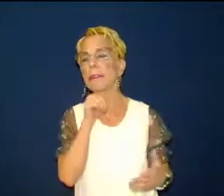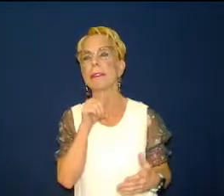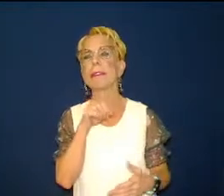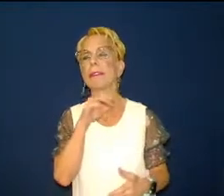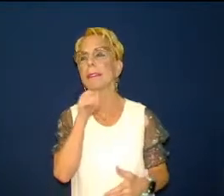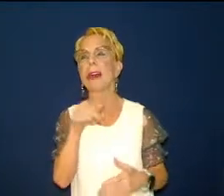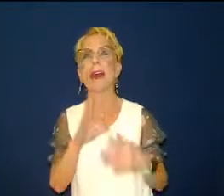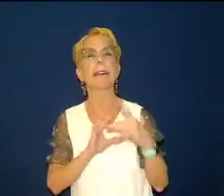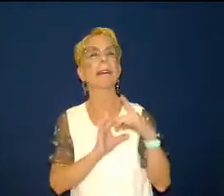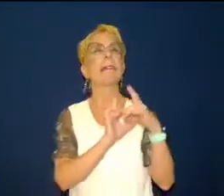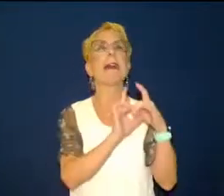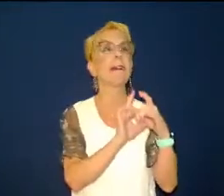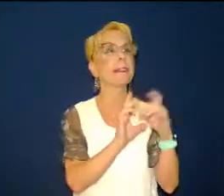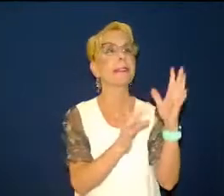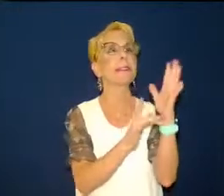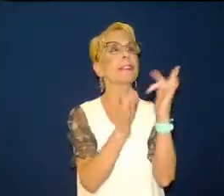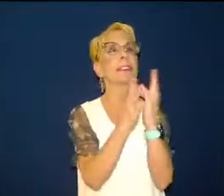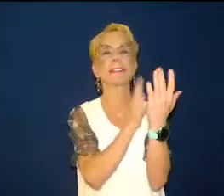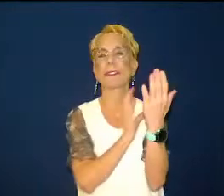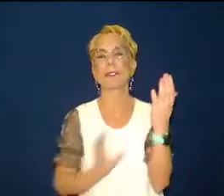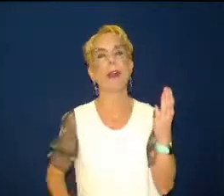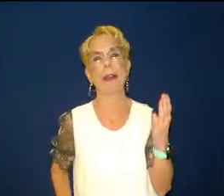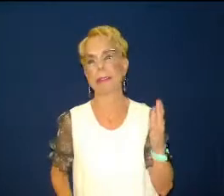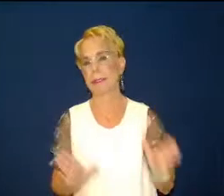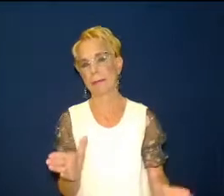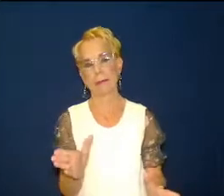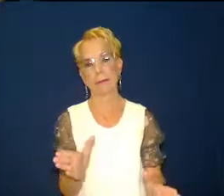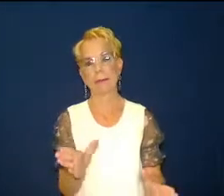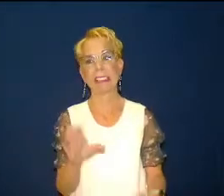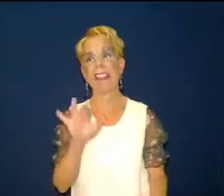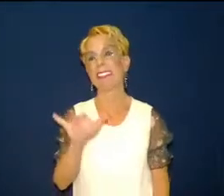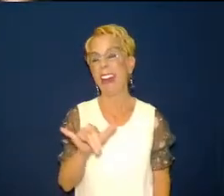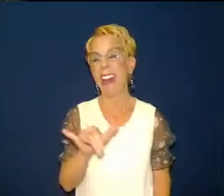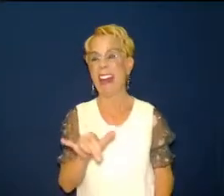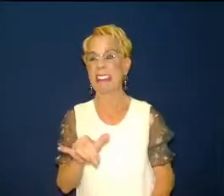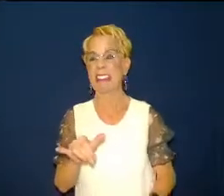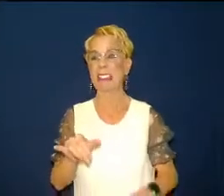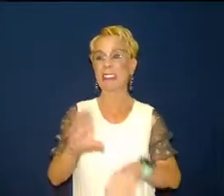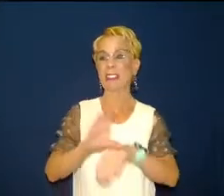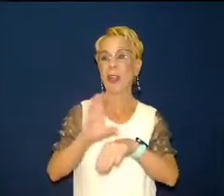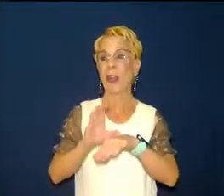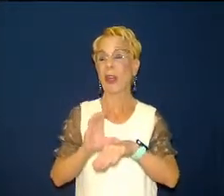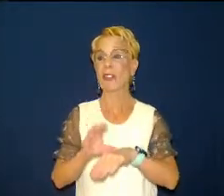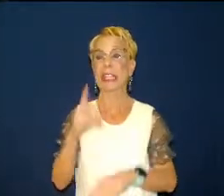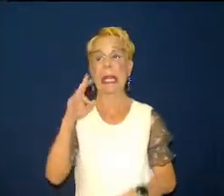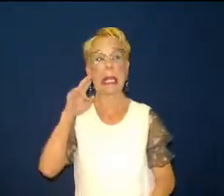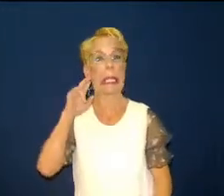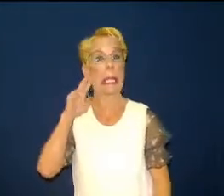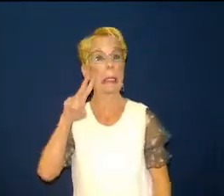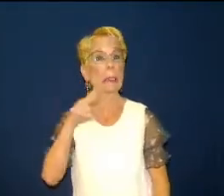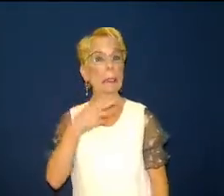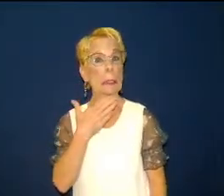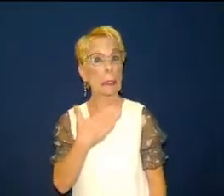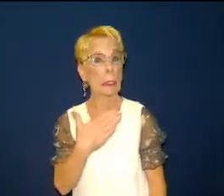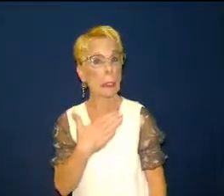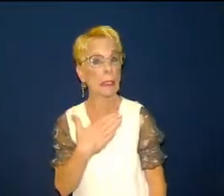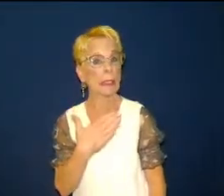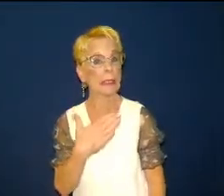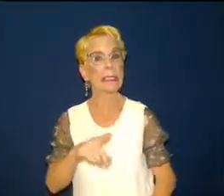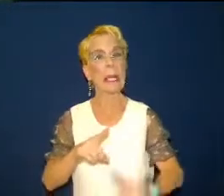that's not the kind of church i want to be a part of and i don't think any of us do at all but that's probably what happened